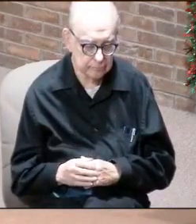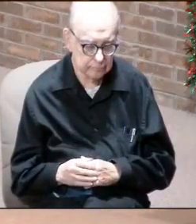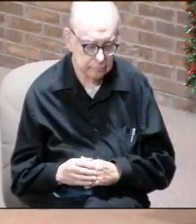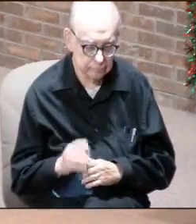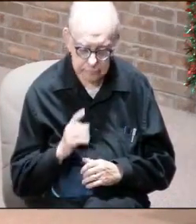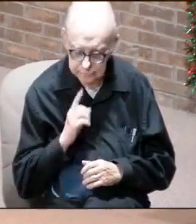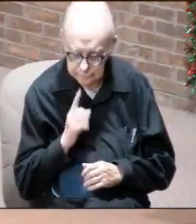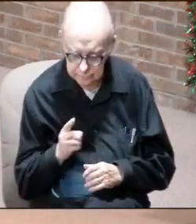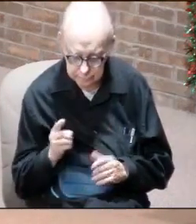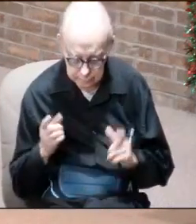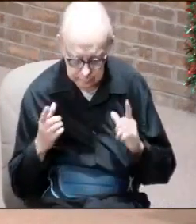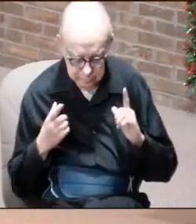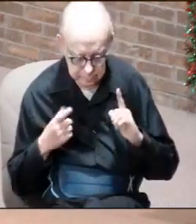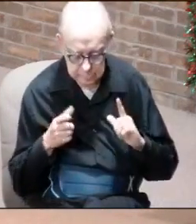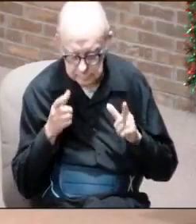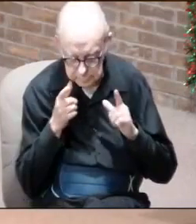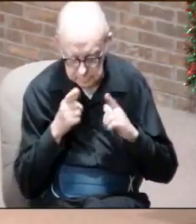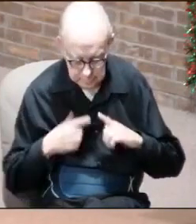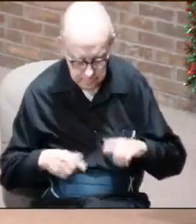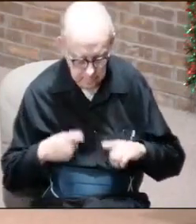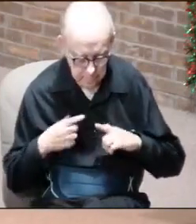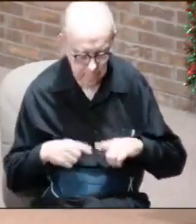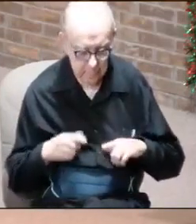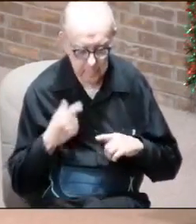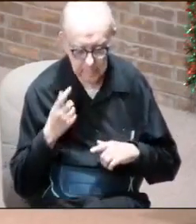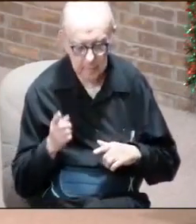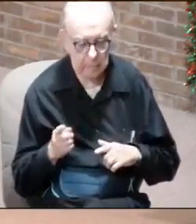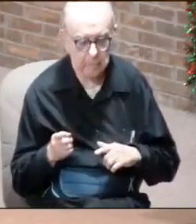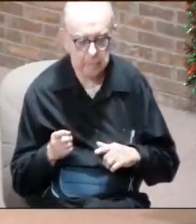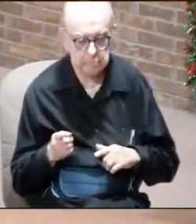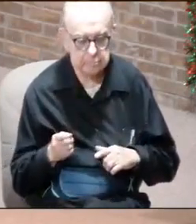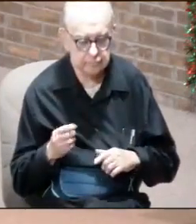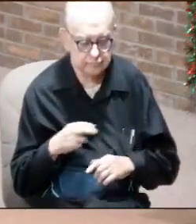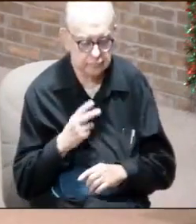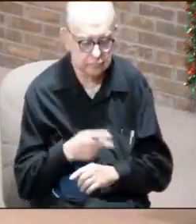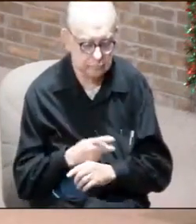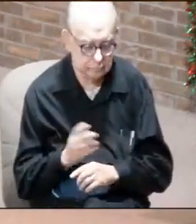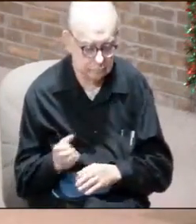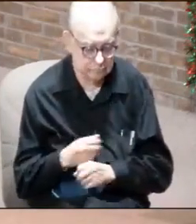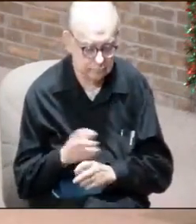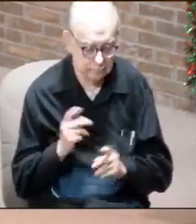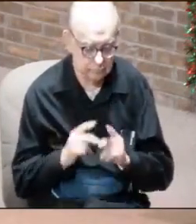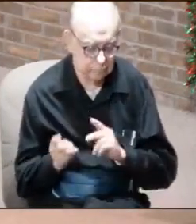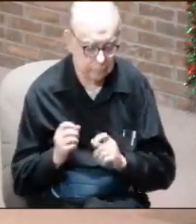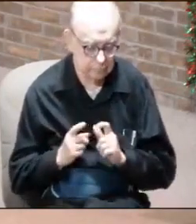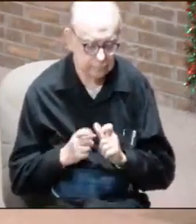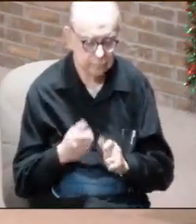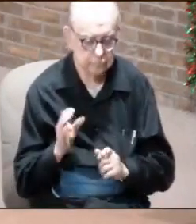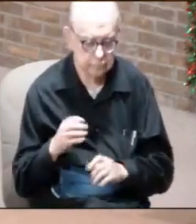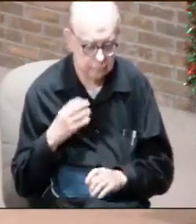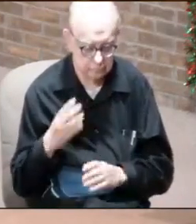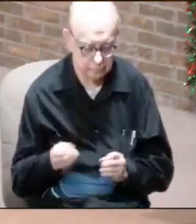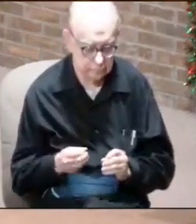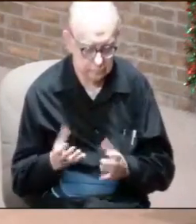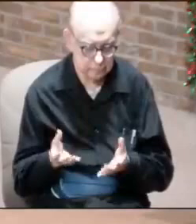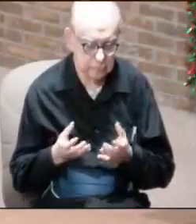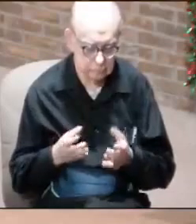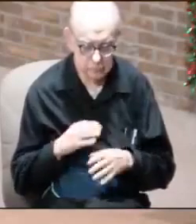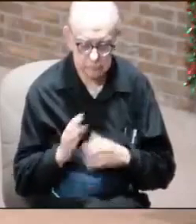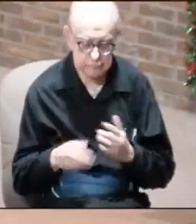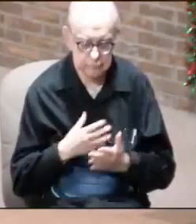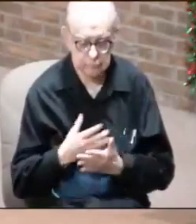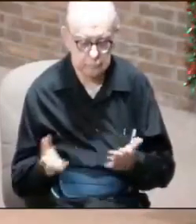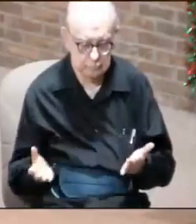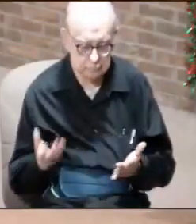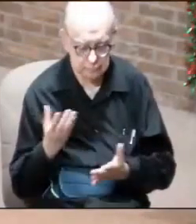It is a lust for power. You get people all the time saying, I'm running for office because I want to get all